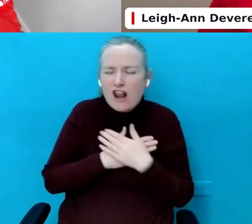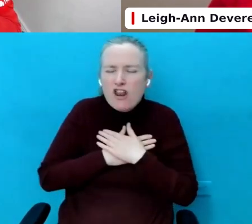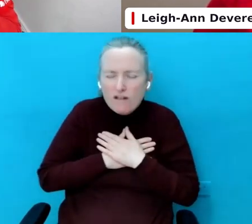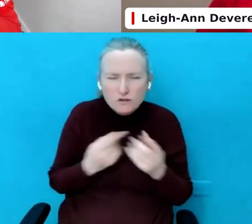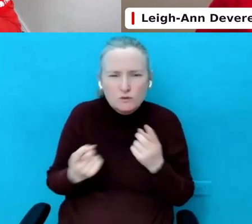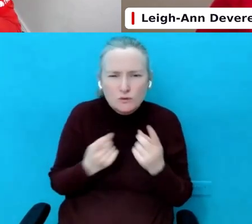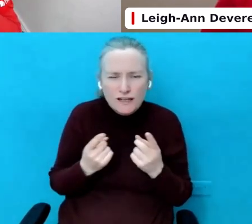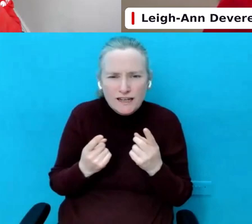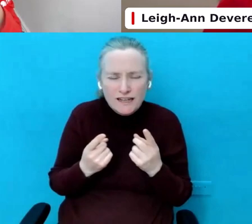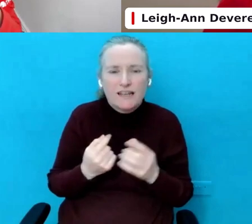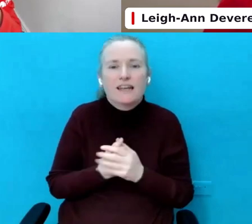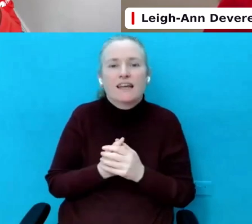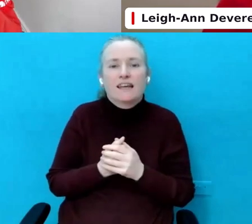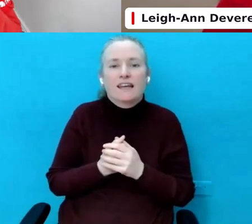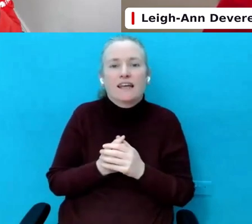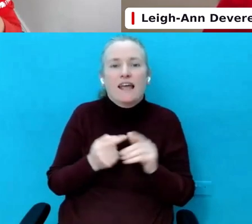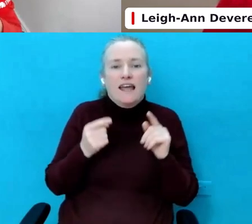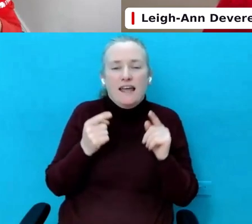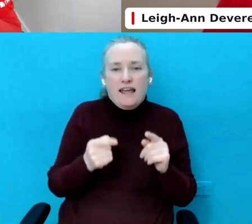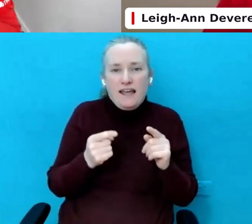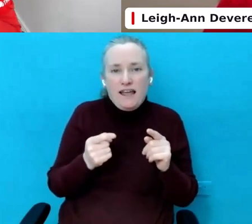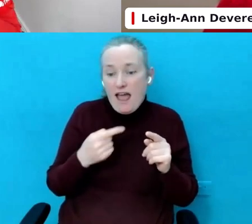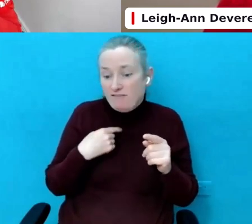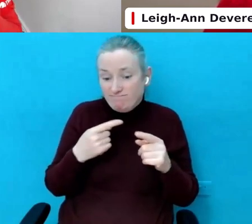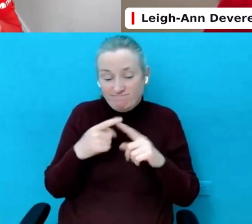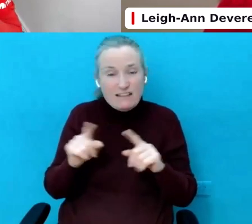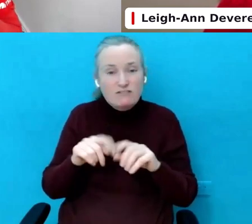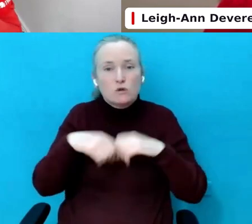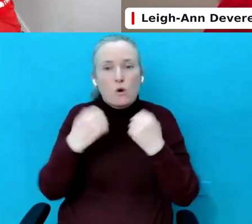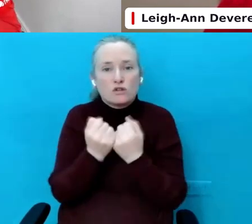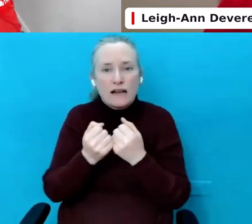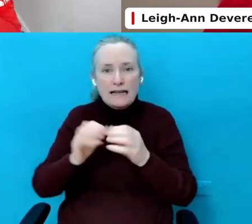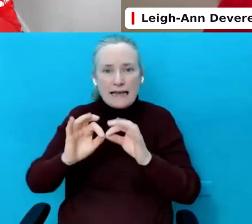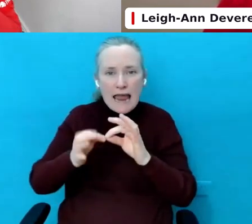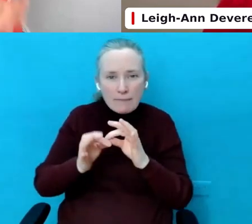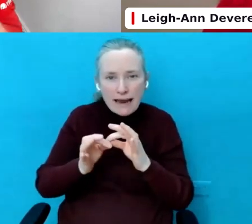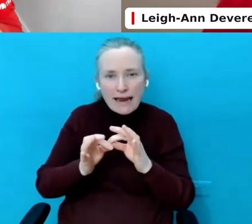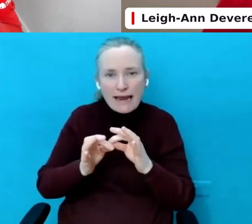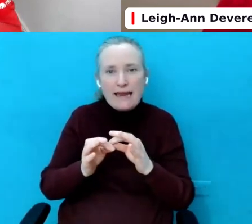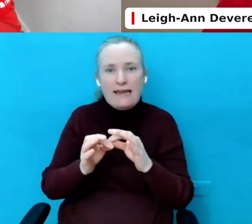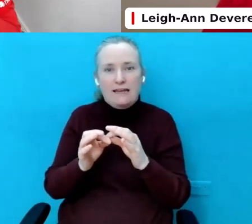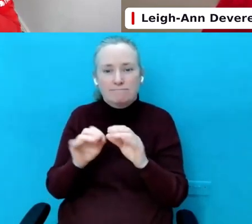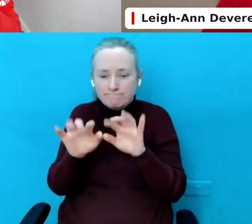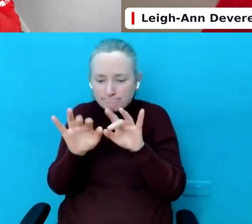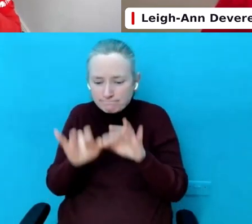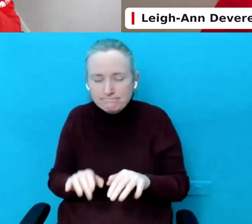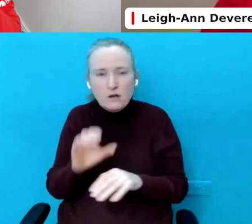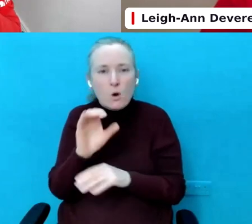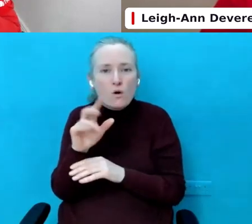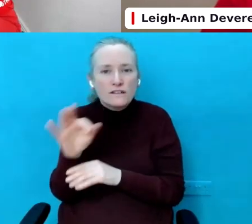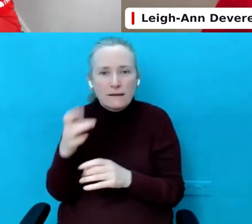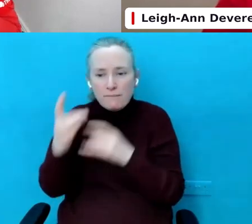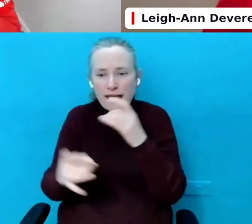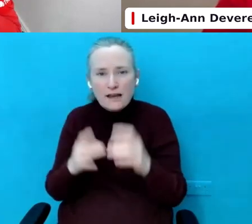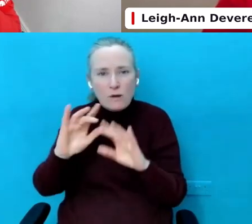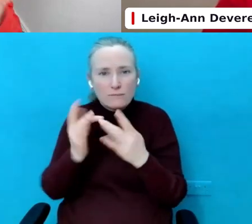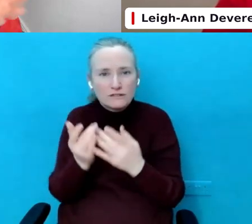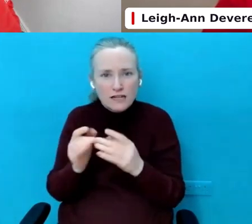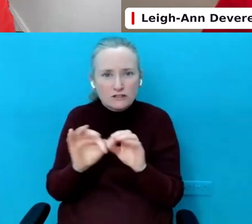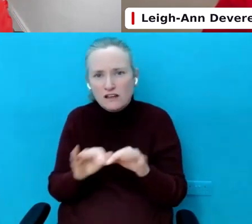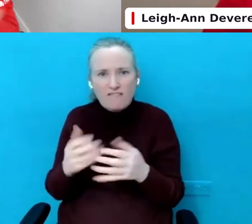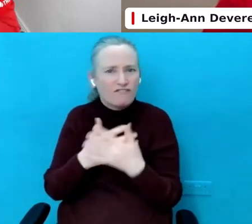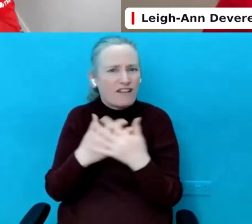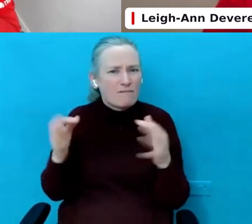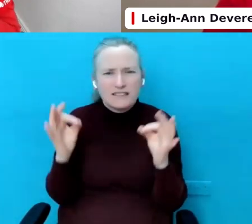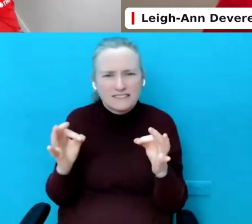And then you've got social, gaming, coding, creating websites. There's so much good stuff out there. But